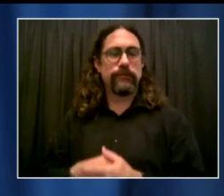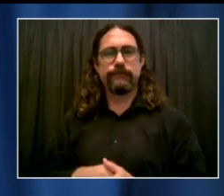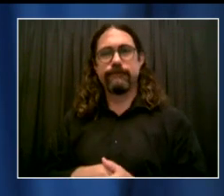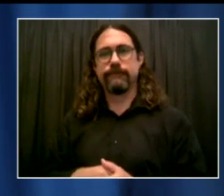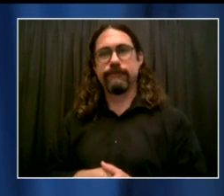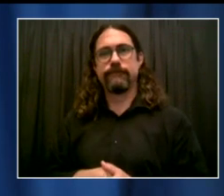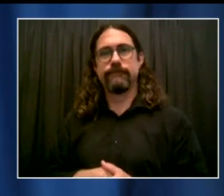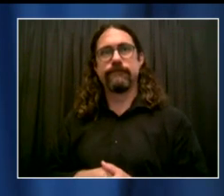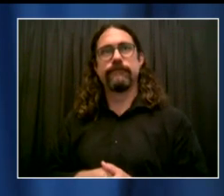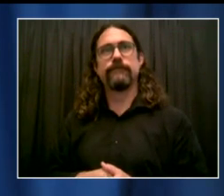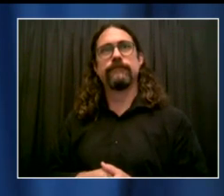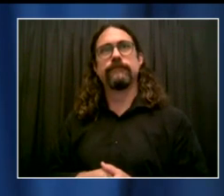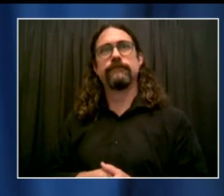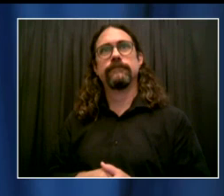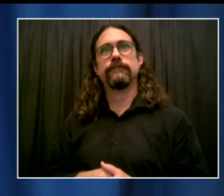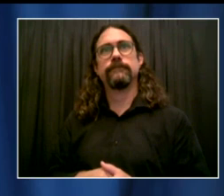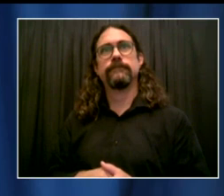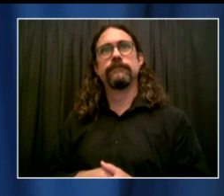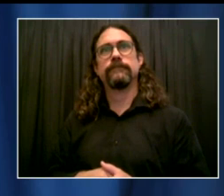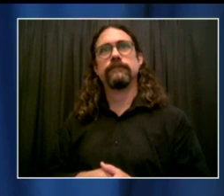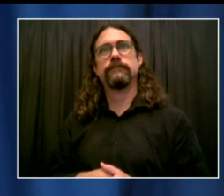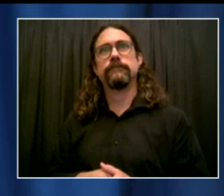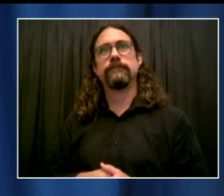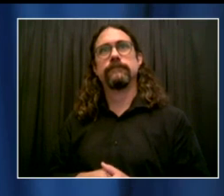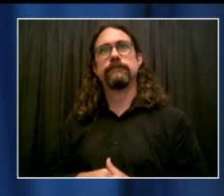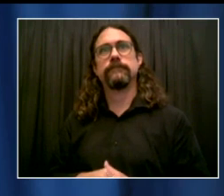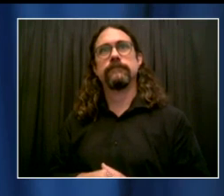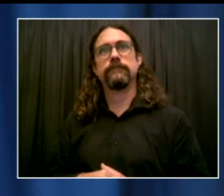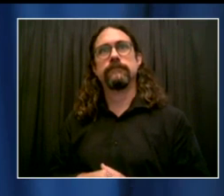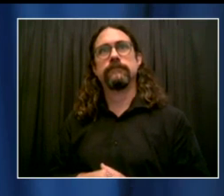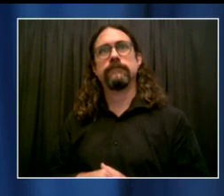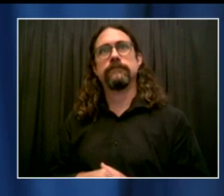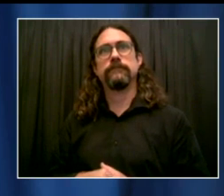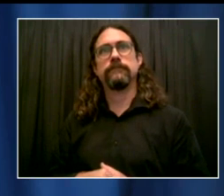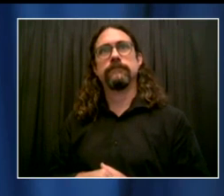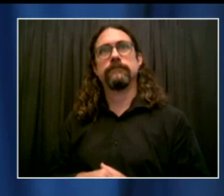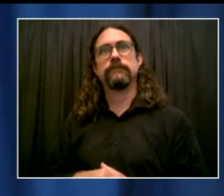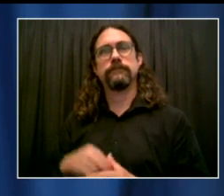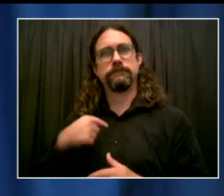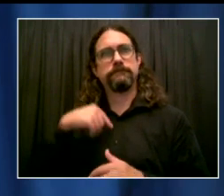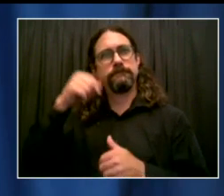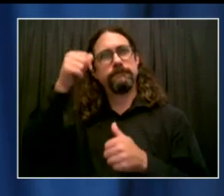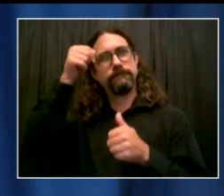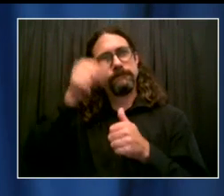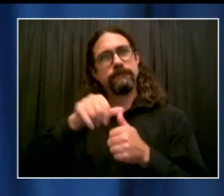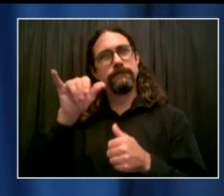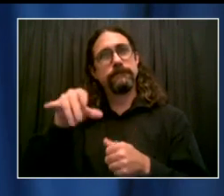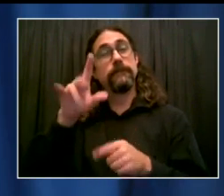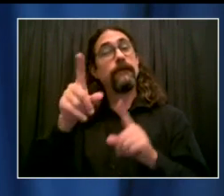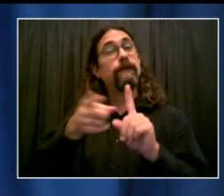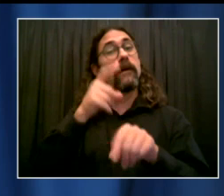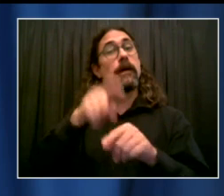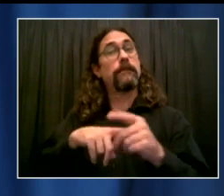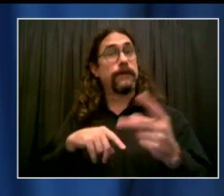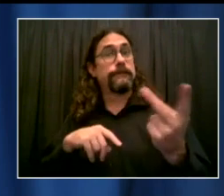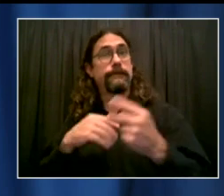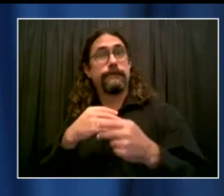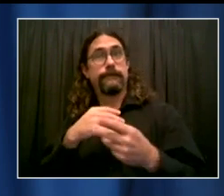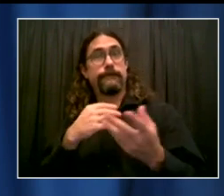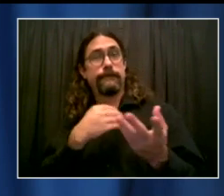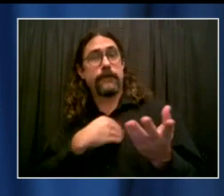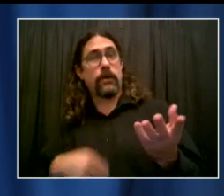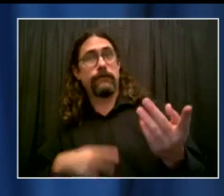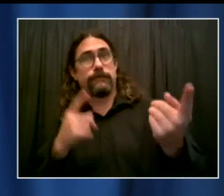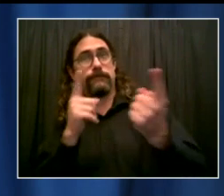2014 about creating a health and wellness campus at Seaview. You put in a quarter of a million dollars for a